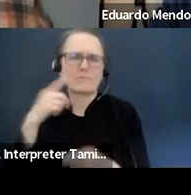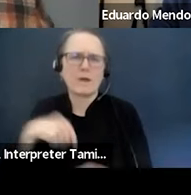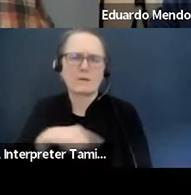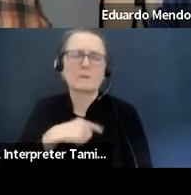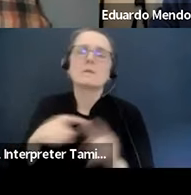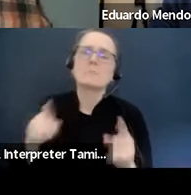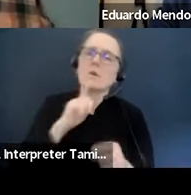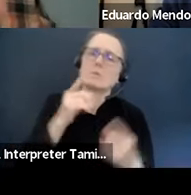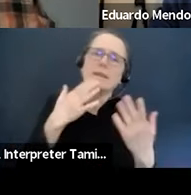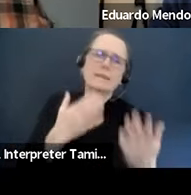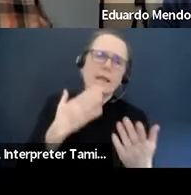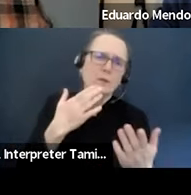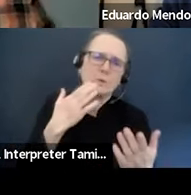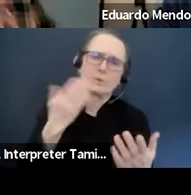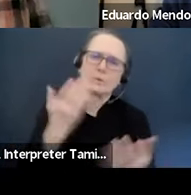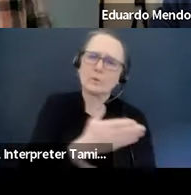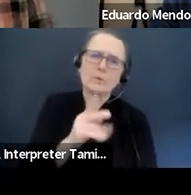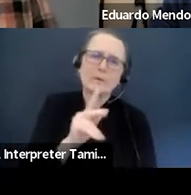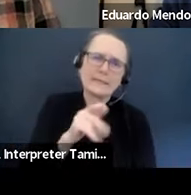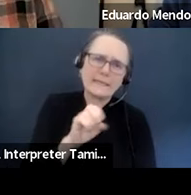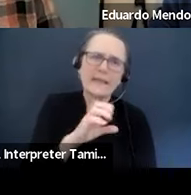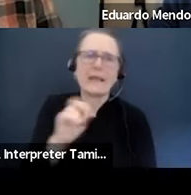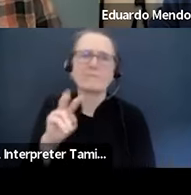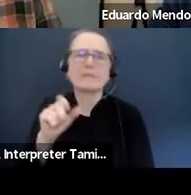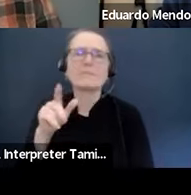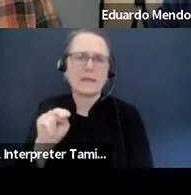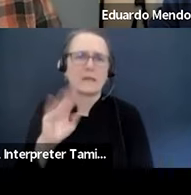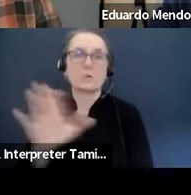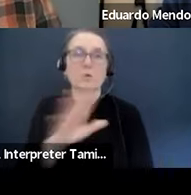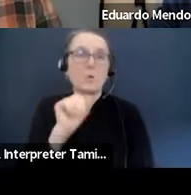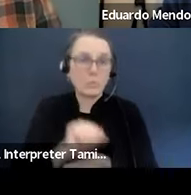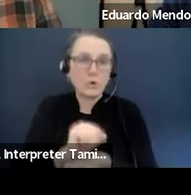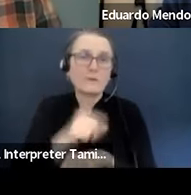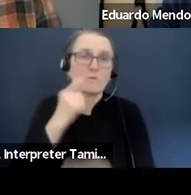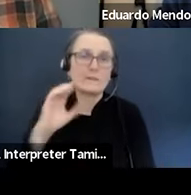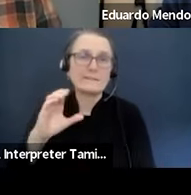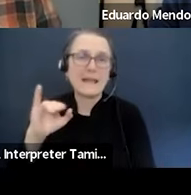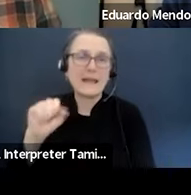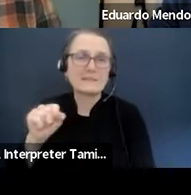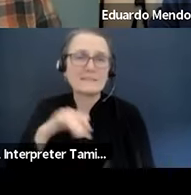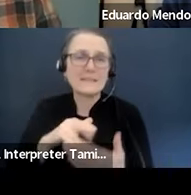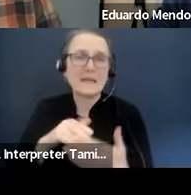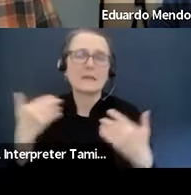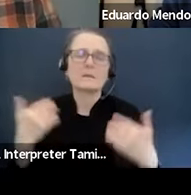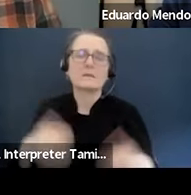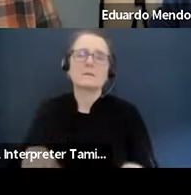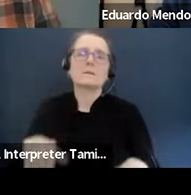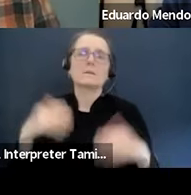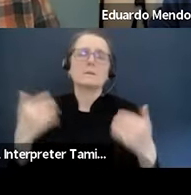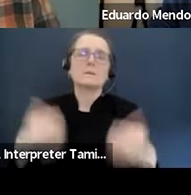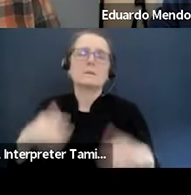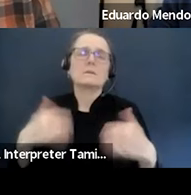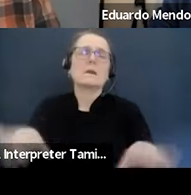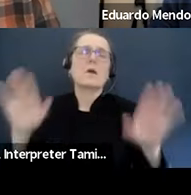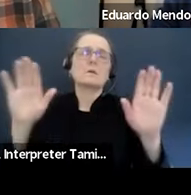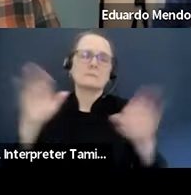well as Vivian, um, for your, your instrumental work on bringing this to fruition. Um, so it is now, please join me in giving them a round of